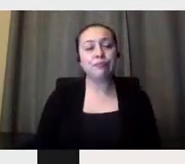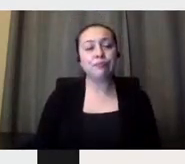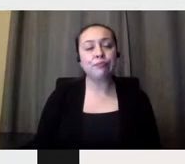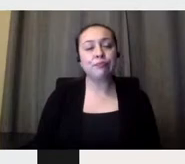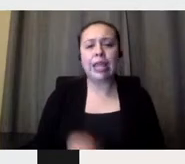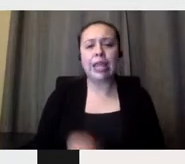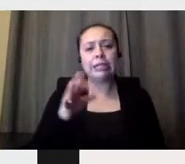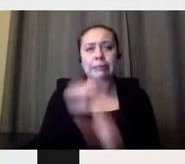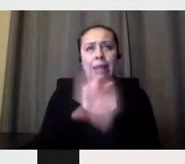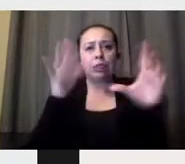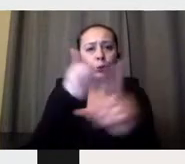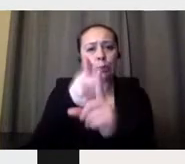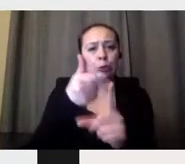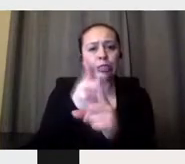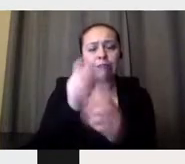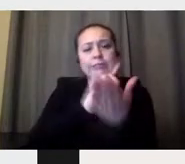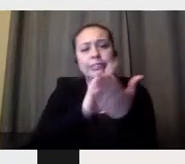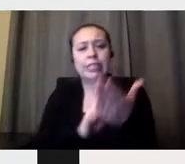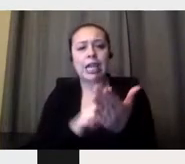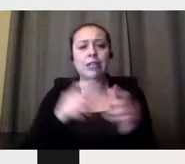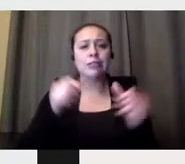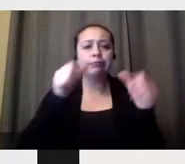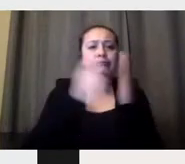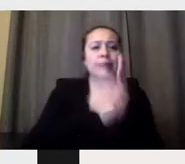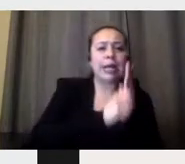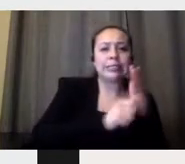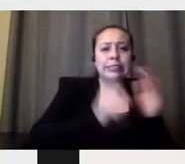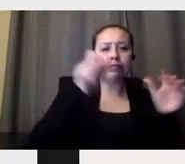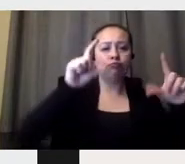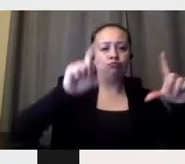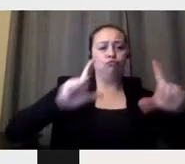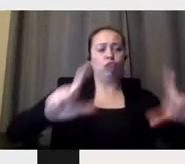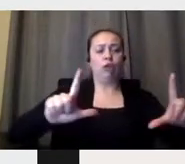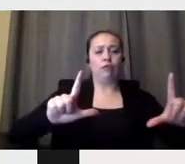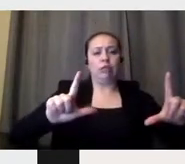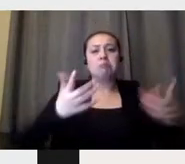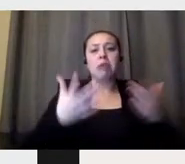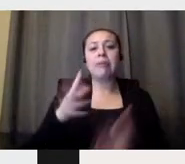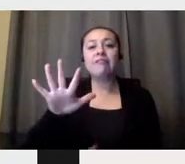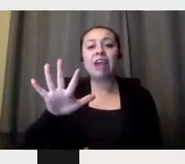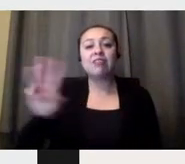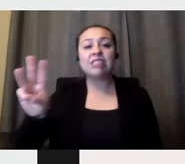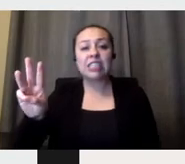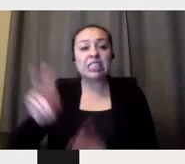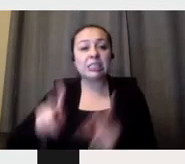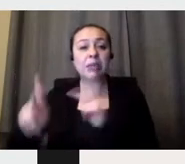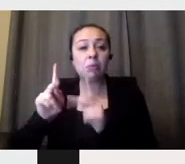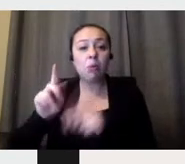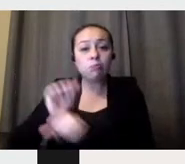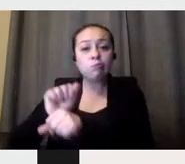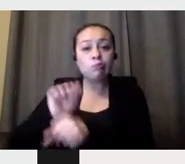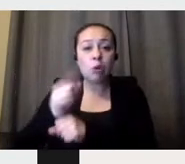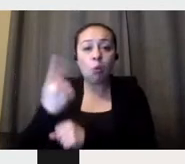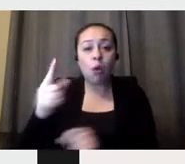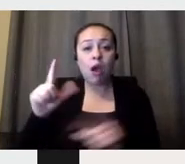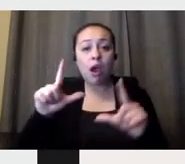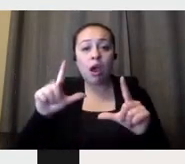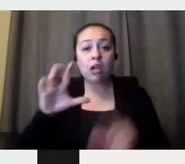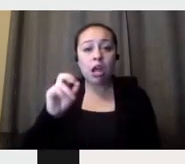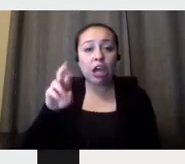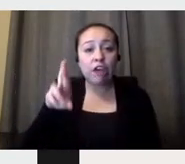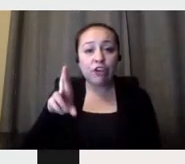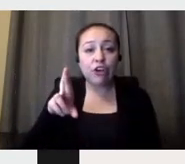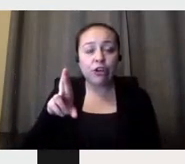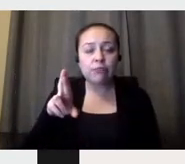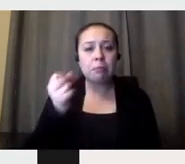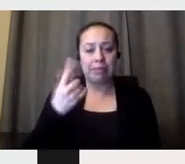a magazine, maybe you have like five, six people working just for the cover. Here is one person. You work in the Insta, you work in the